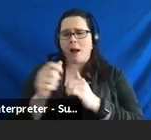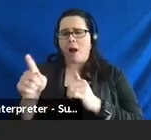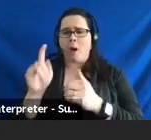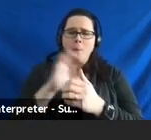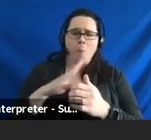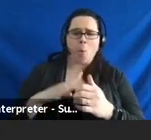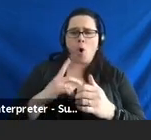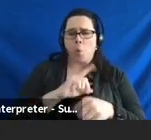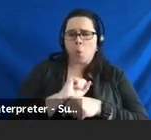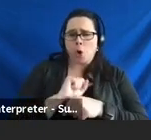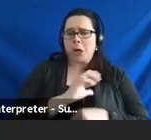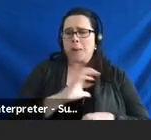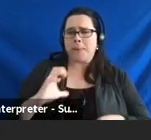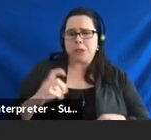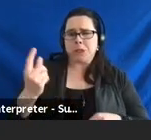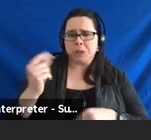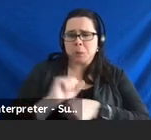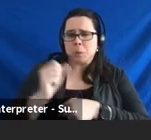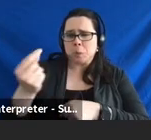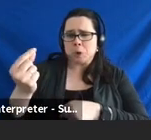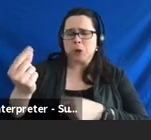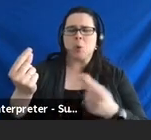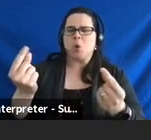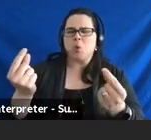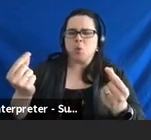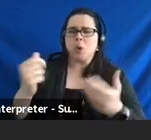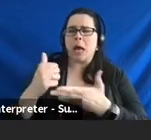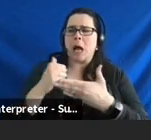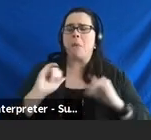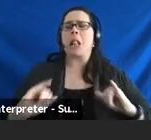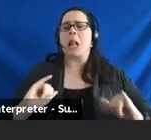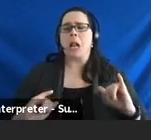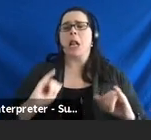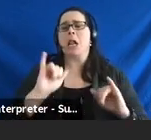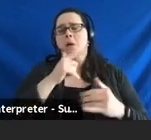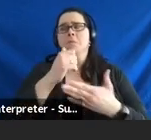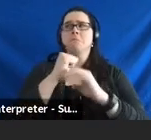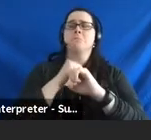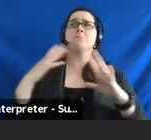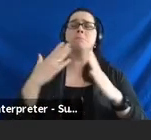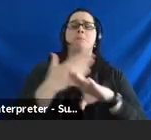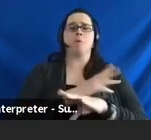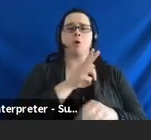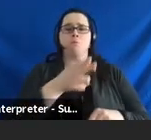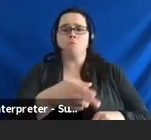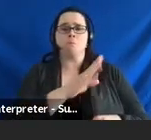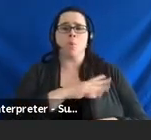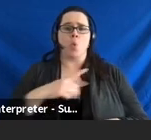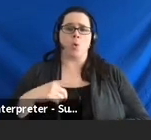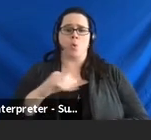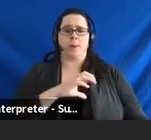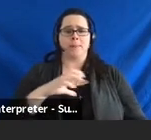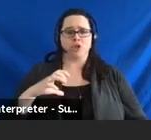some of the duties are, what some of the responsibilities are if you're going to become on that board or commission.